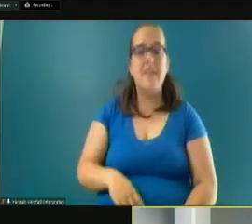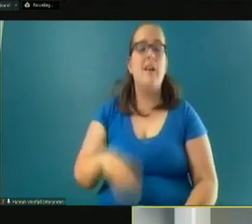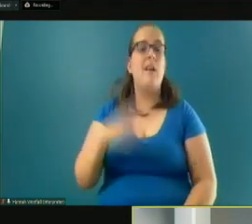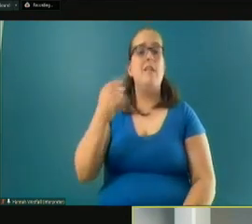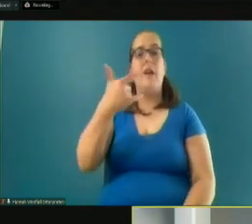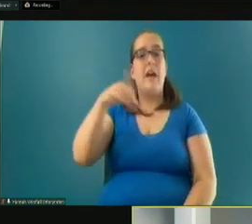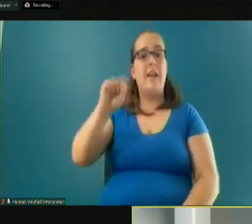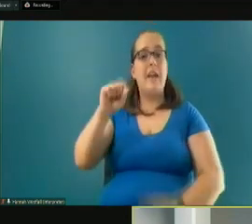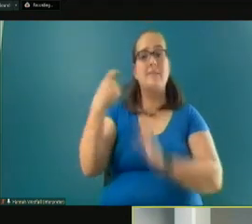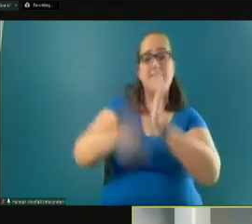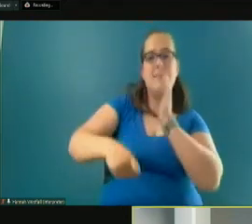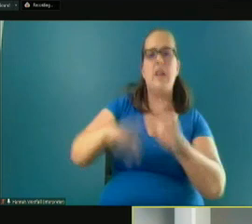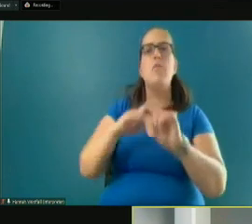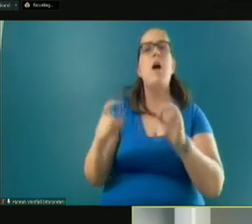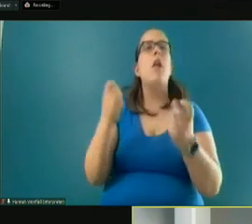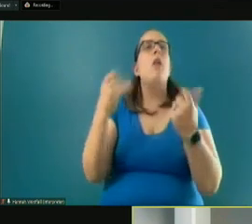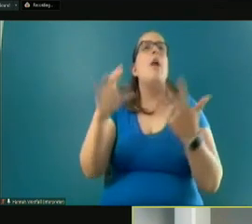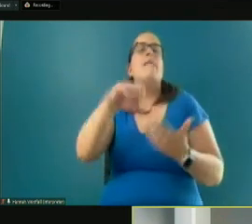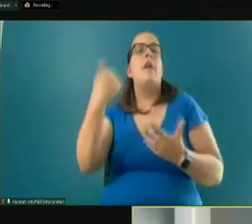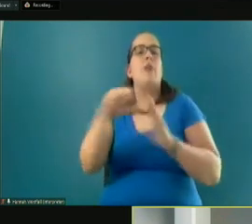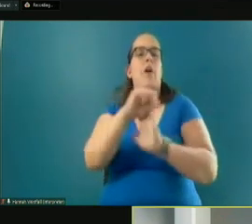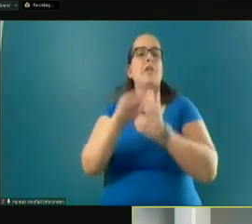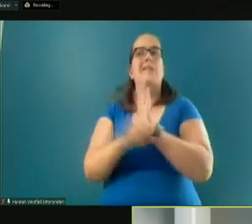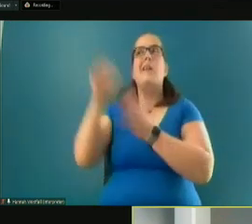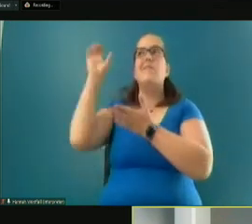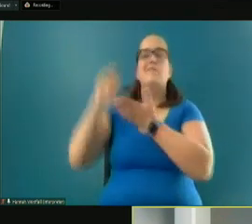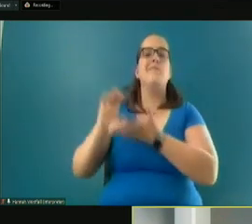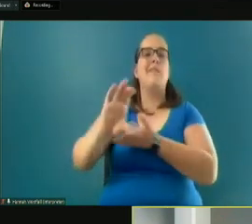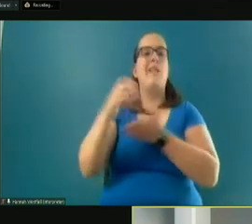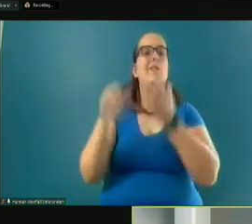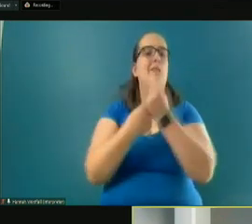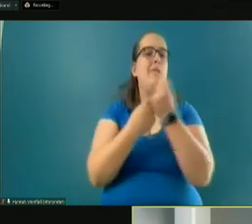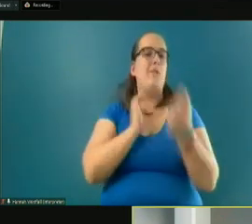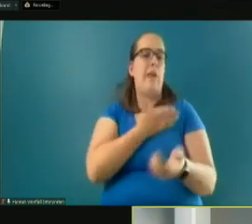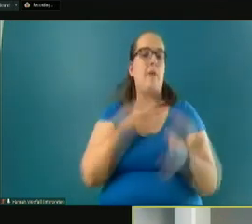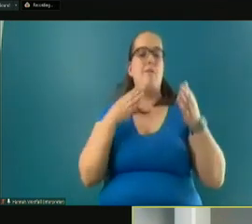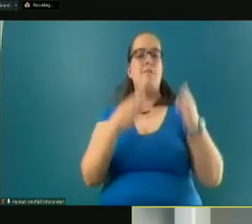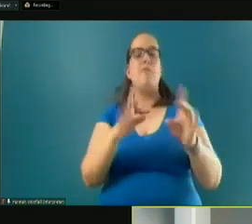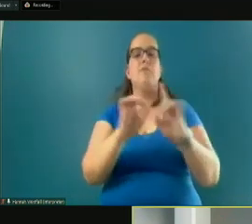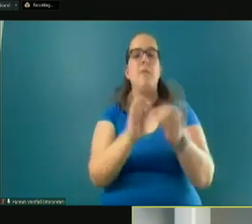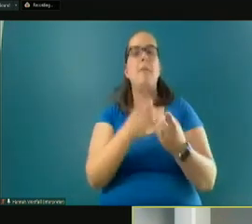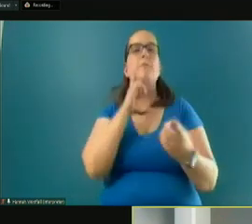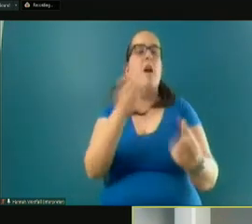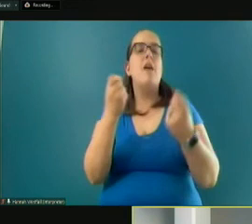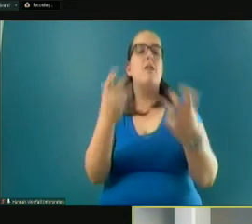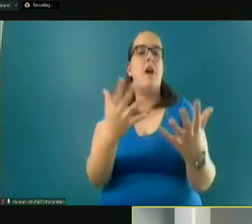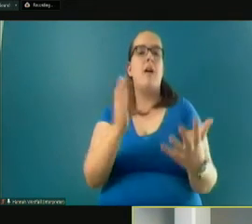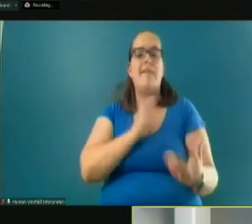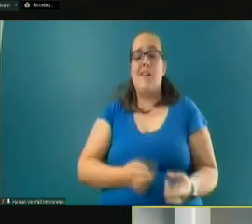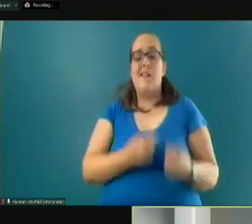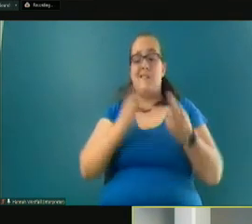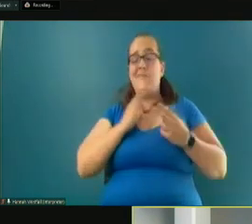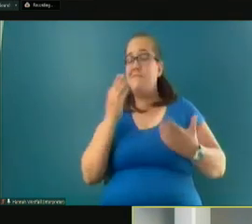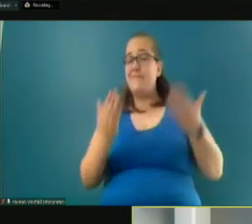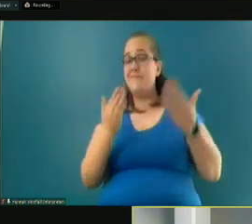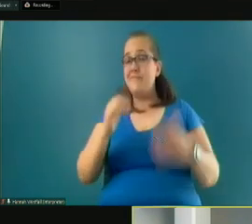tax, but there's a lot of other state funding that supports our road department. I think there's a lot that our residents likely don't